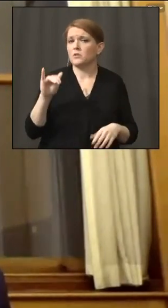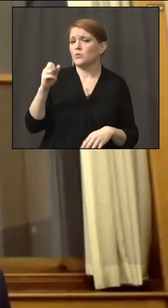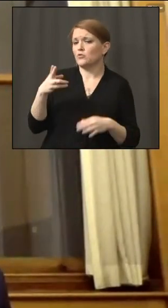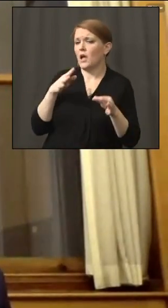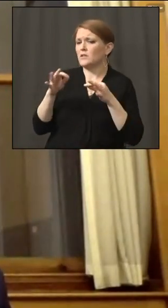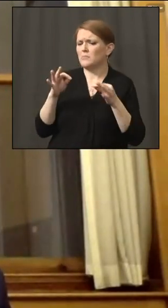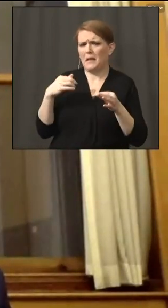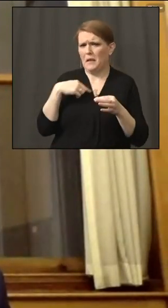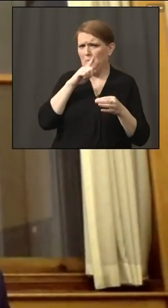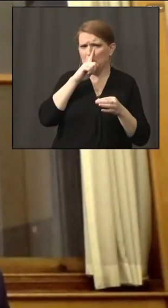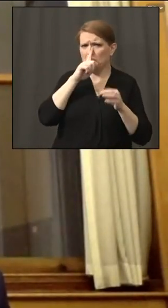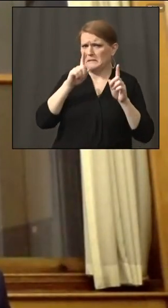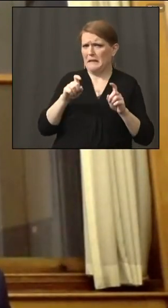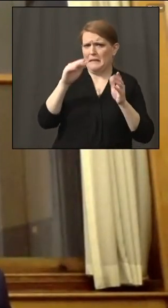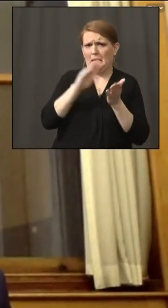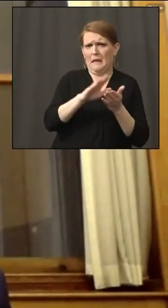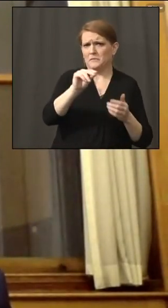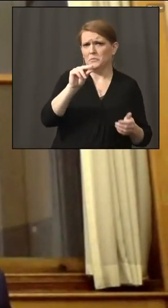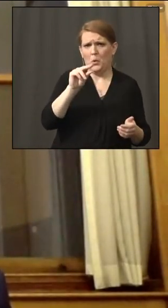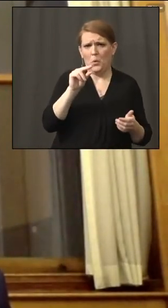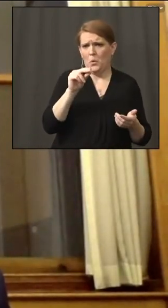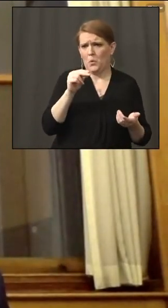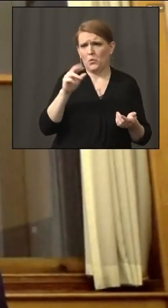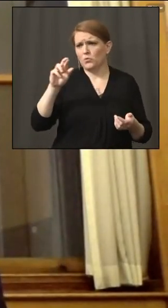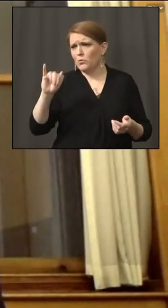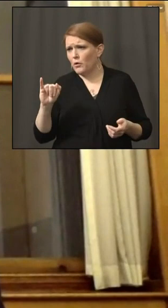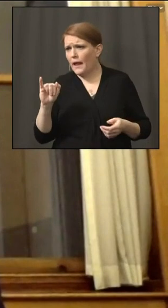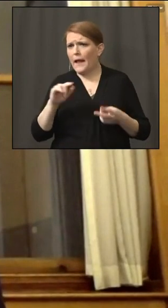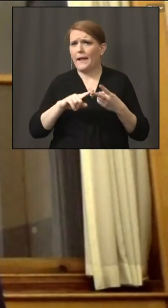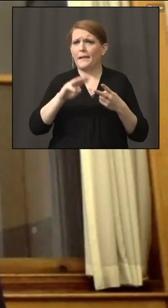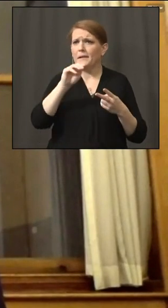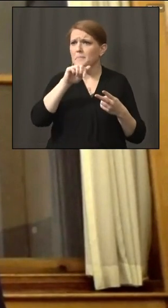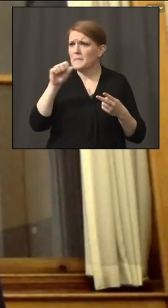very similar levels to Rhode Island, Massachusetts,